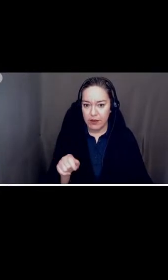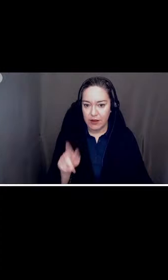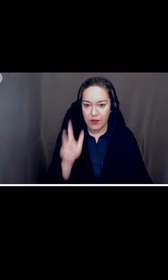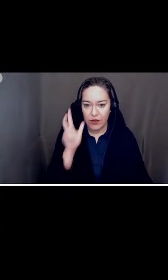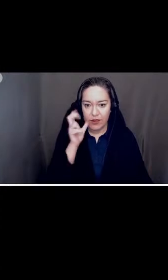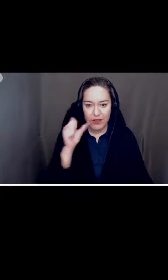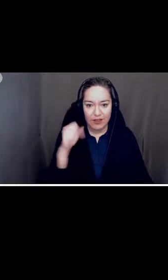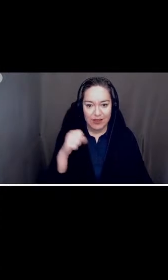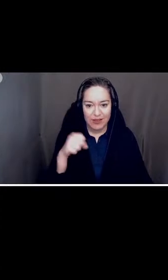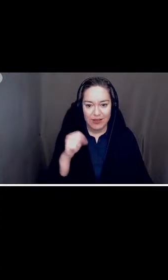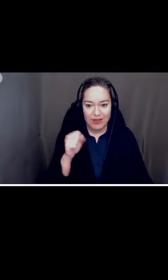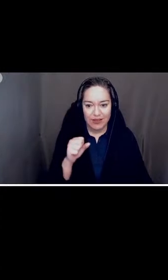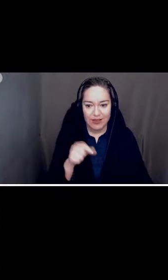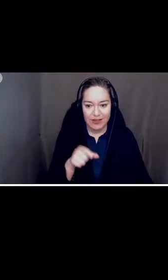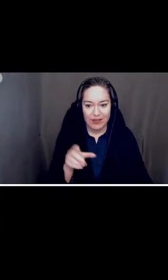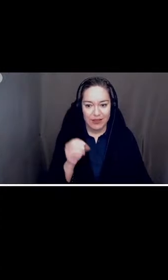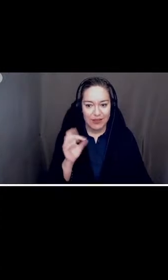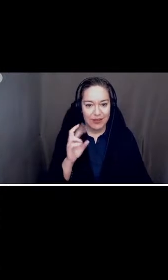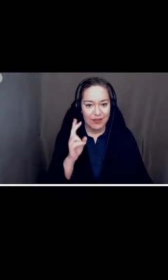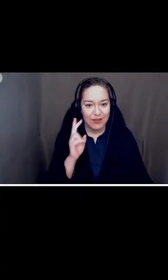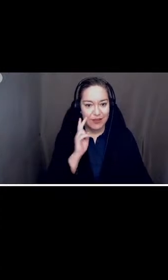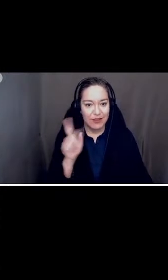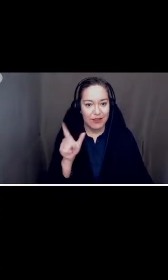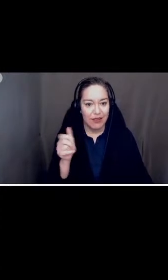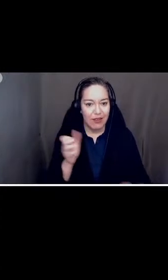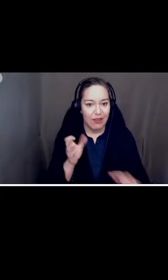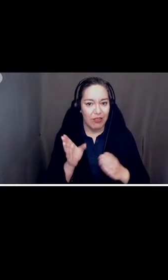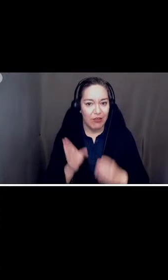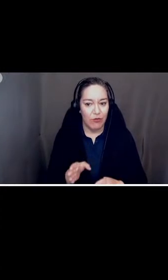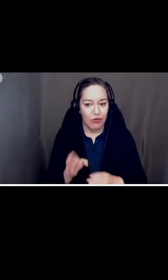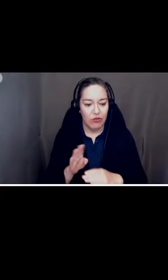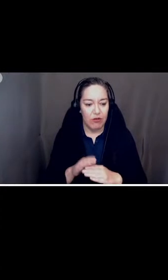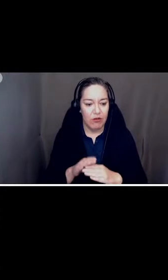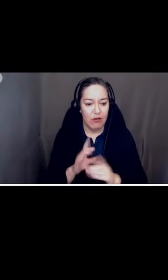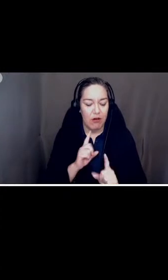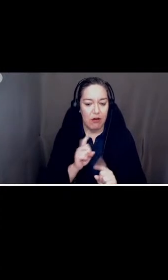the attendee list. Okay. Shane can bring her up.